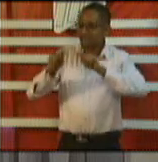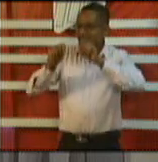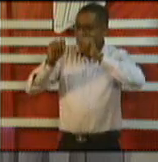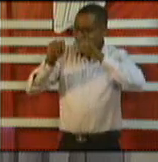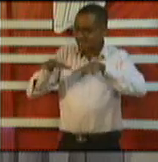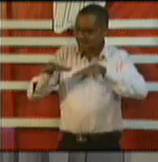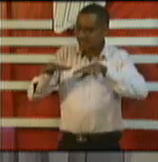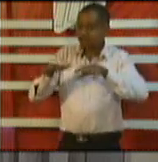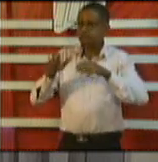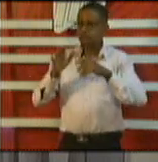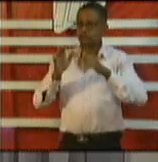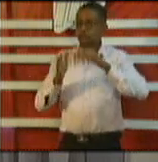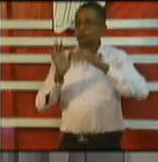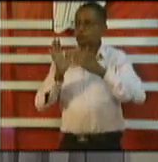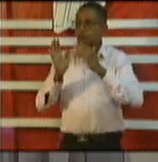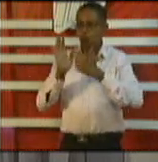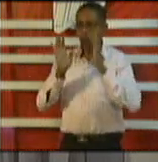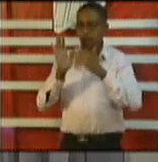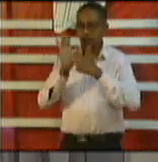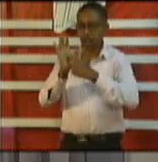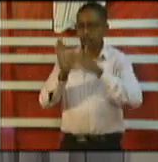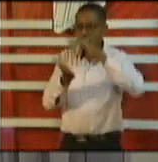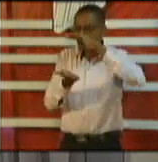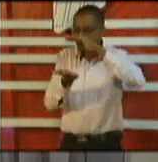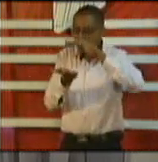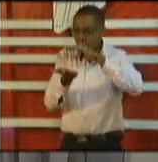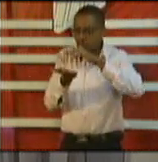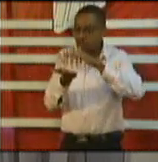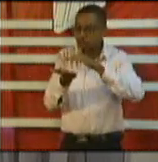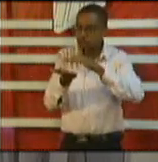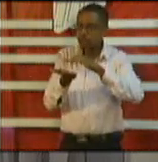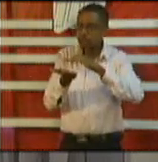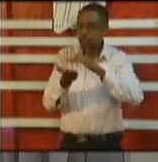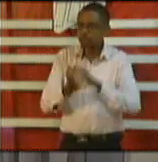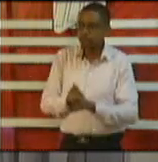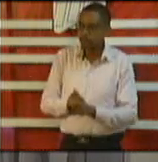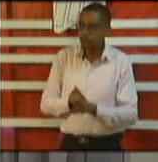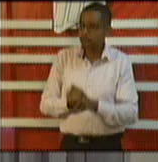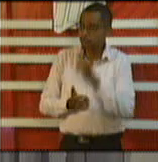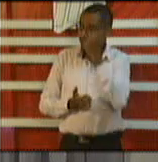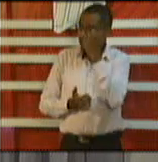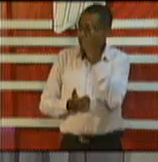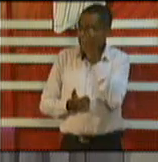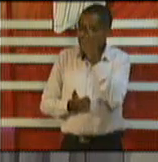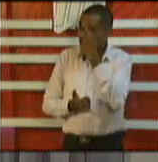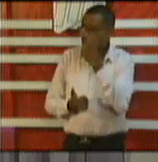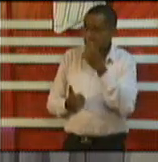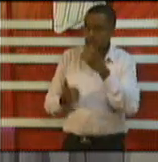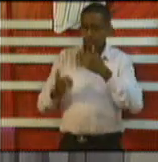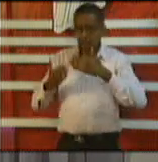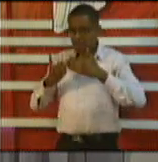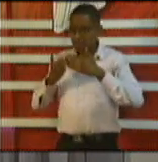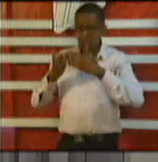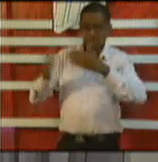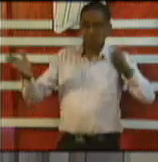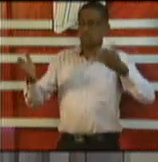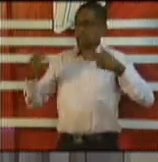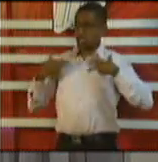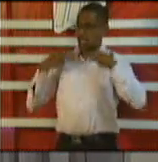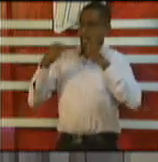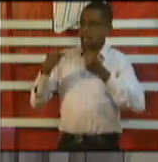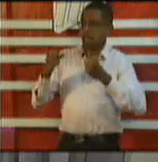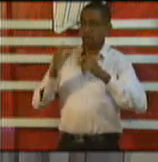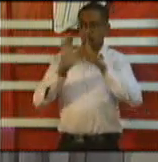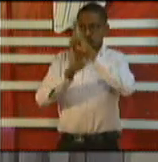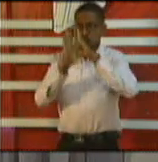which includes the symptoms of COVID so because of the public health measures hand sanitization all these